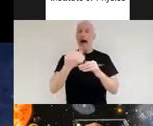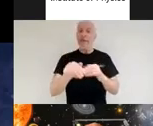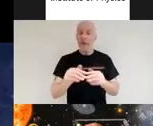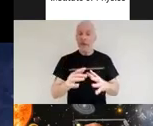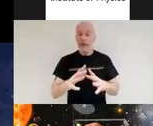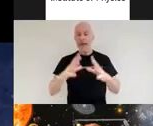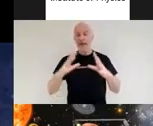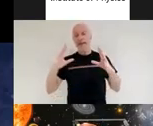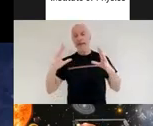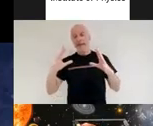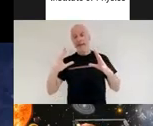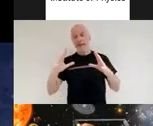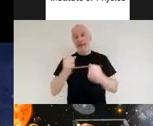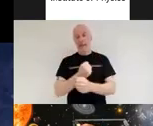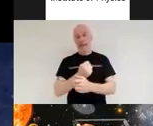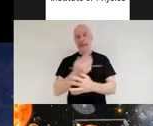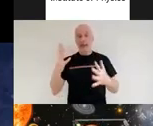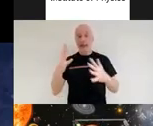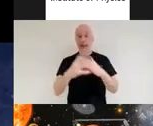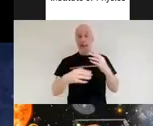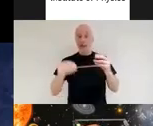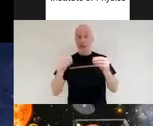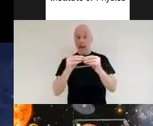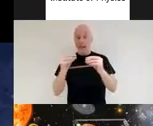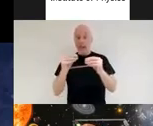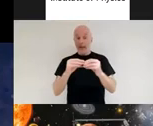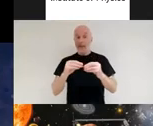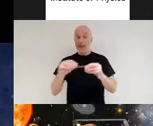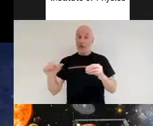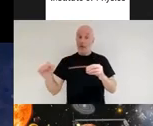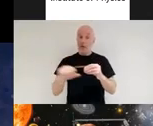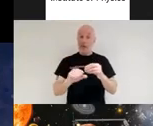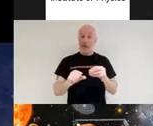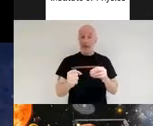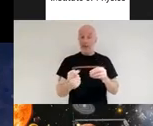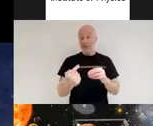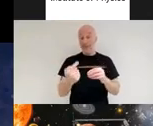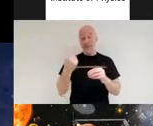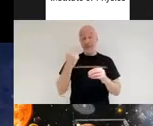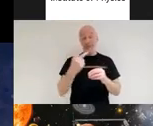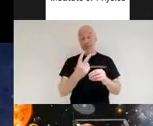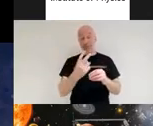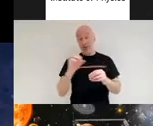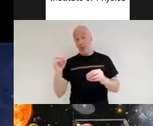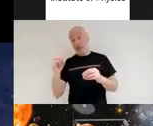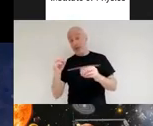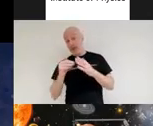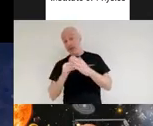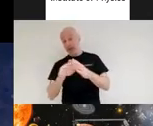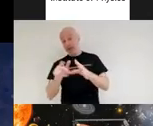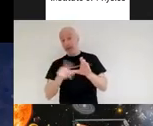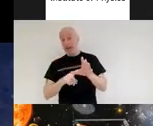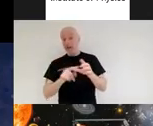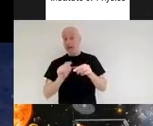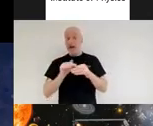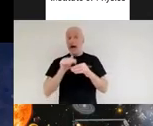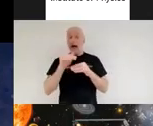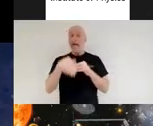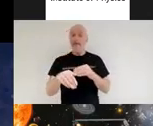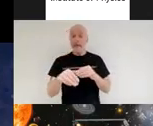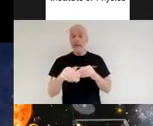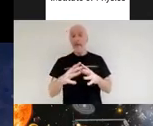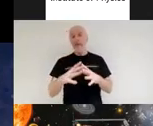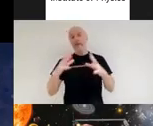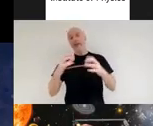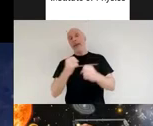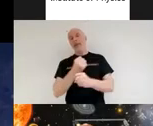should be able to look back to around about 200 million years after the start of the big bang and while in the grand scheme of